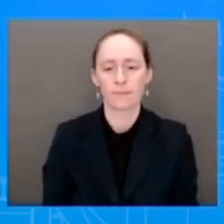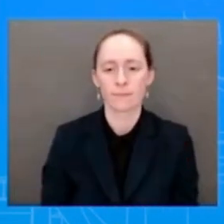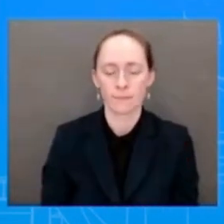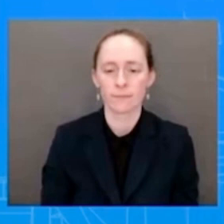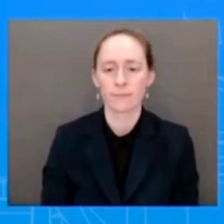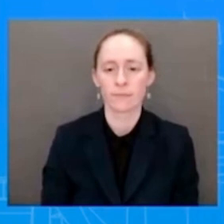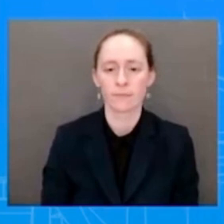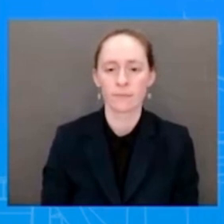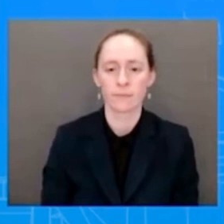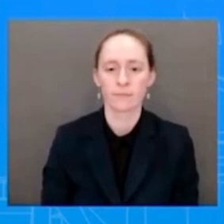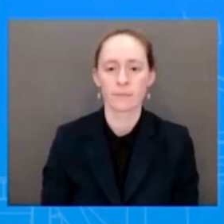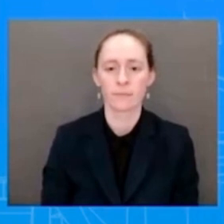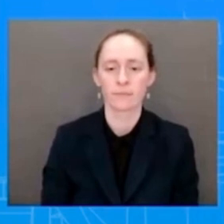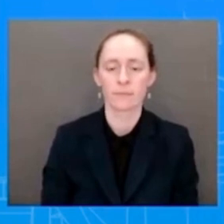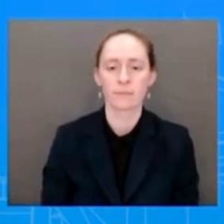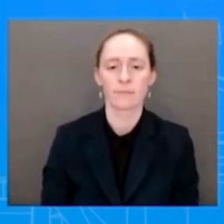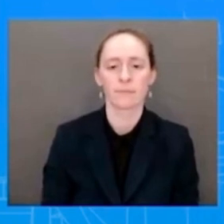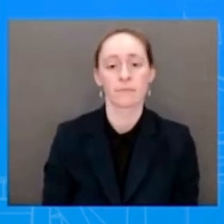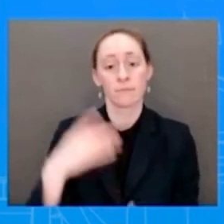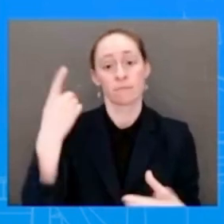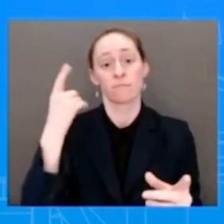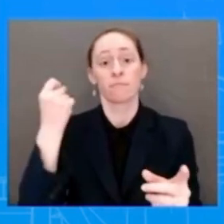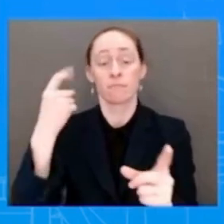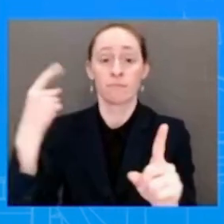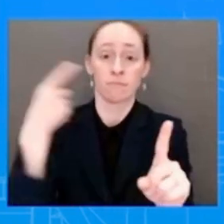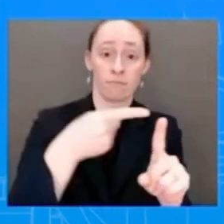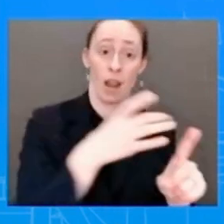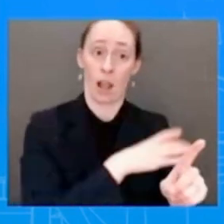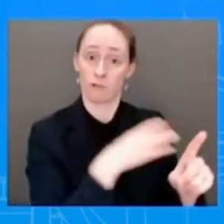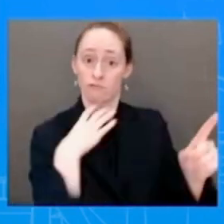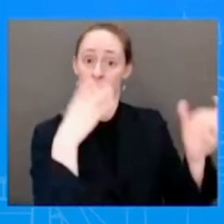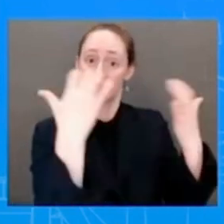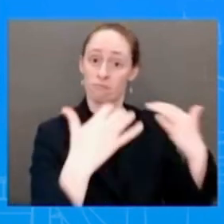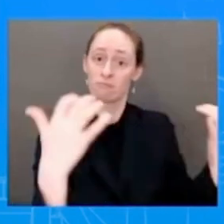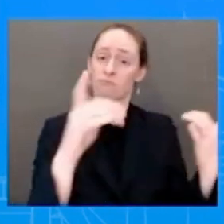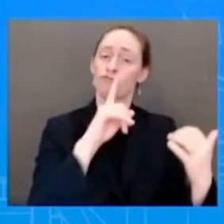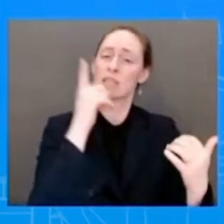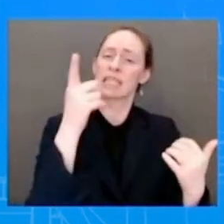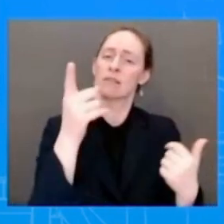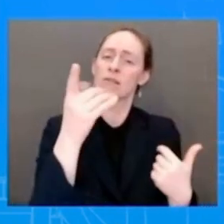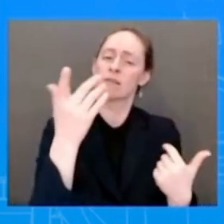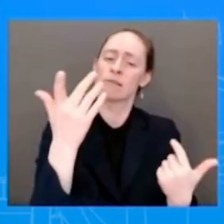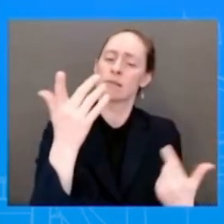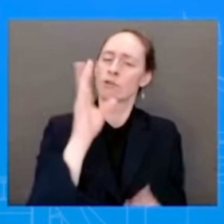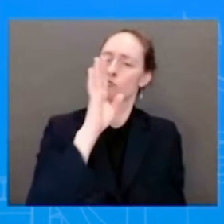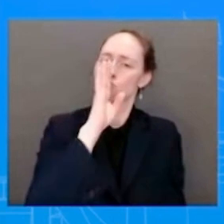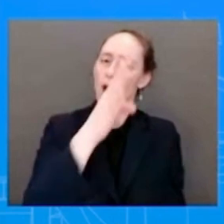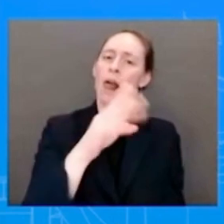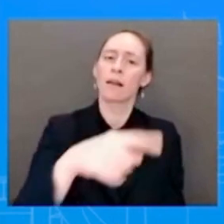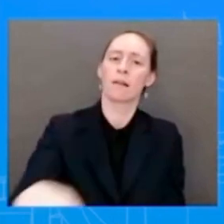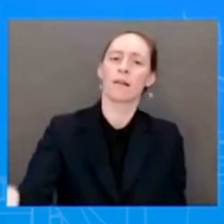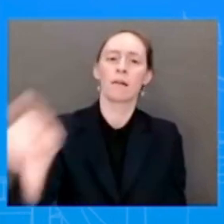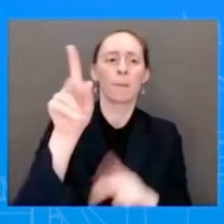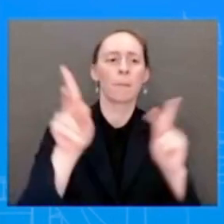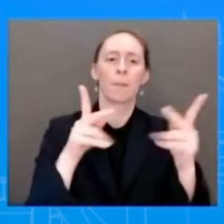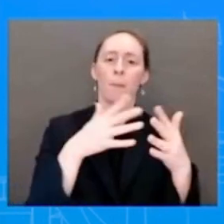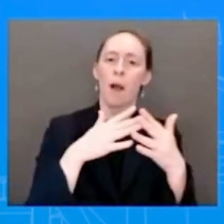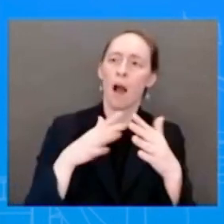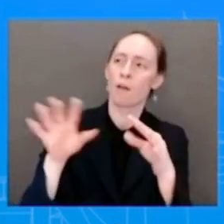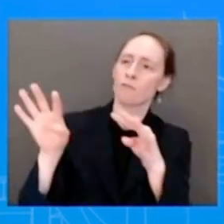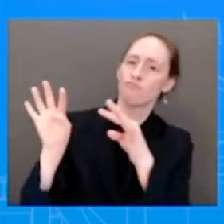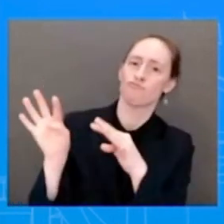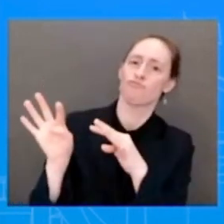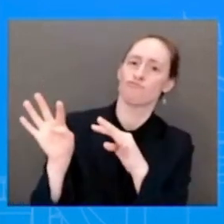Congress clearly, but also as an opportunity to speak directly to the American people. He's done it at least twice before. This will be his third time.